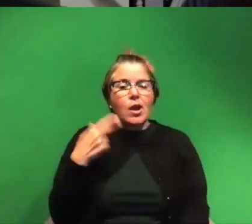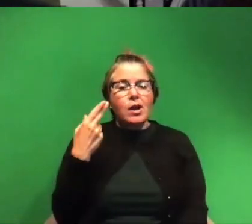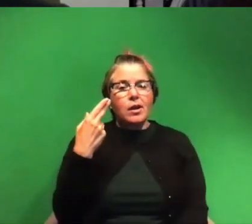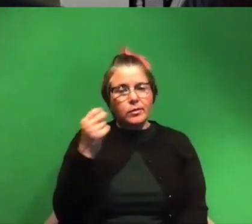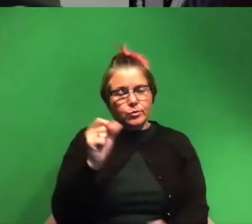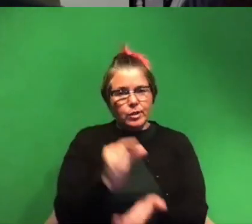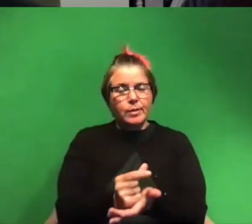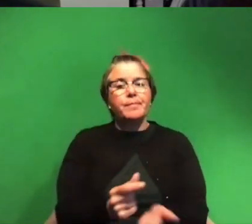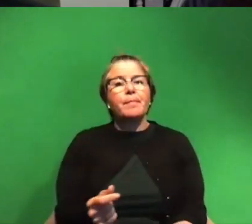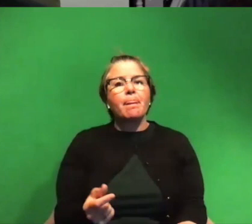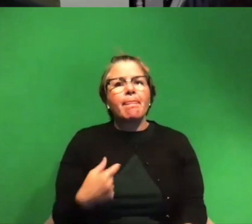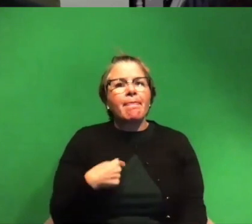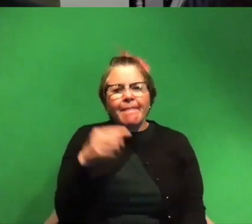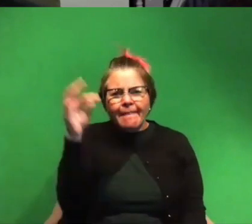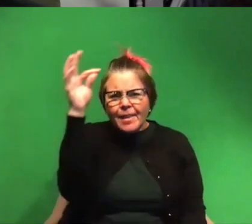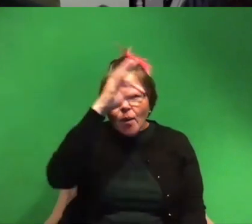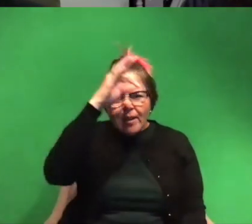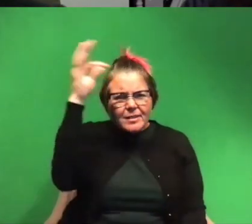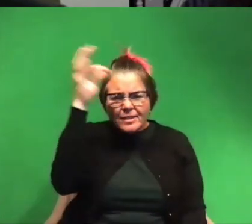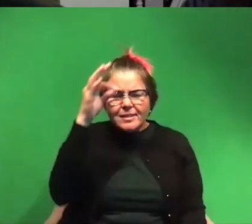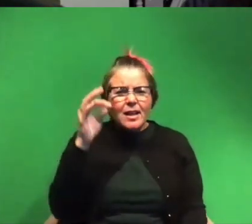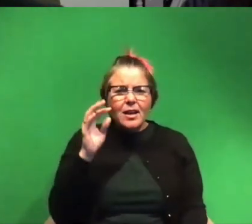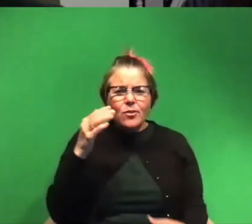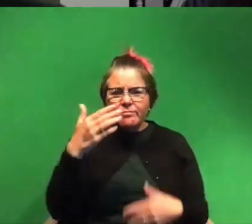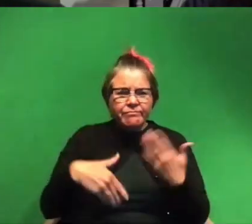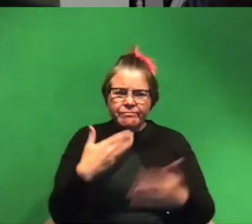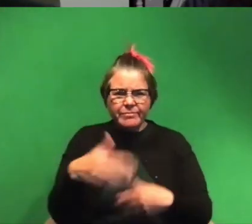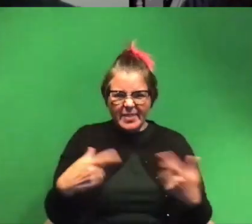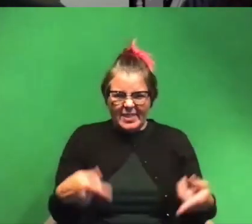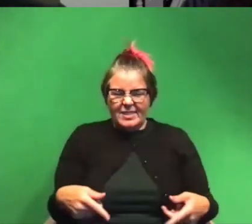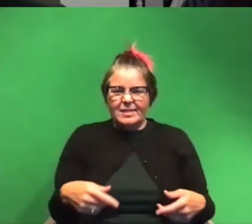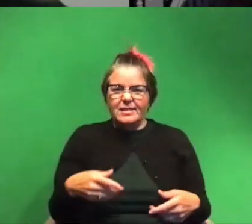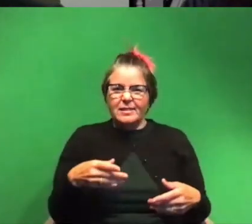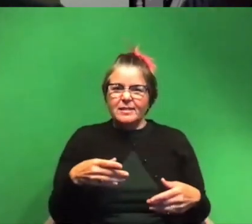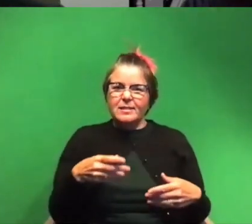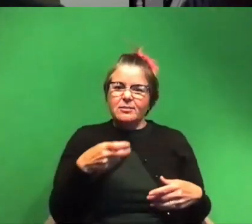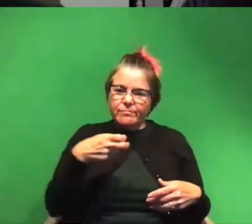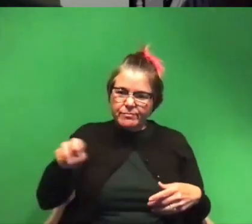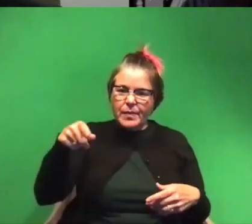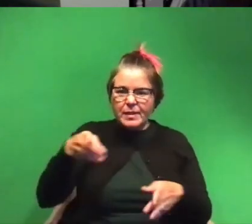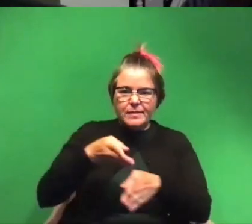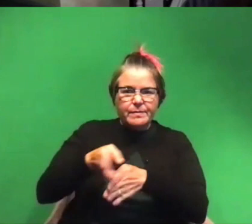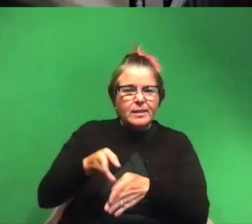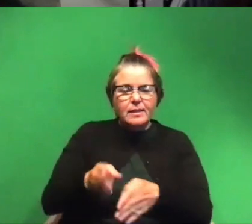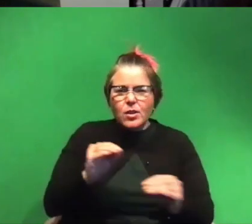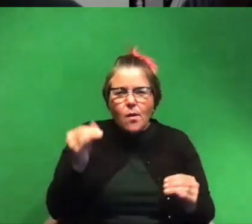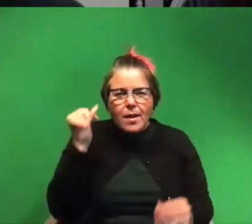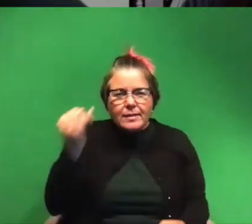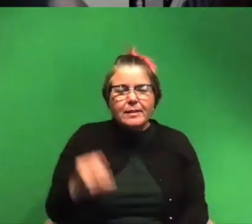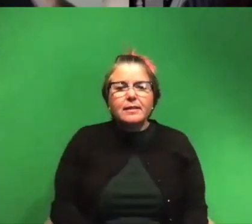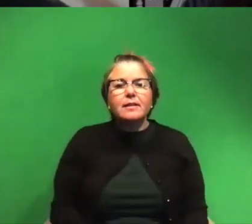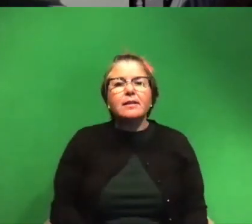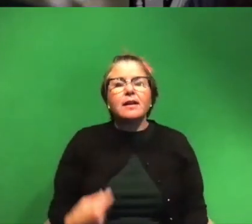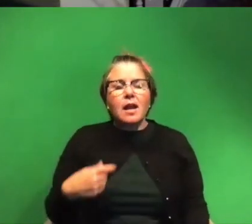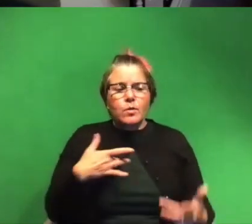i had no idea that i'd be doing what i was going to be doing now and heading into the field that i'd be heading into and i spent so much time worrying